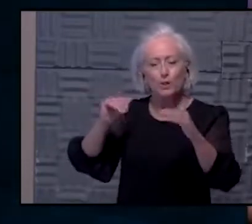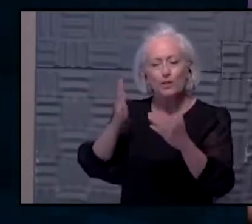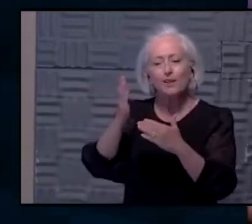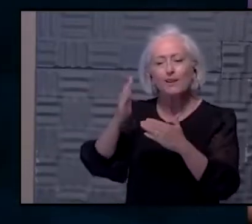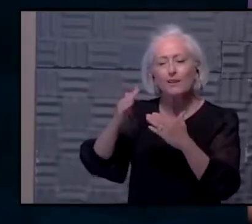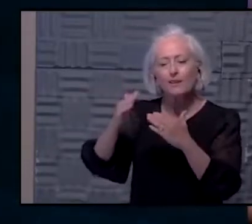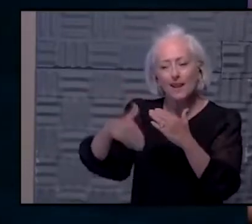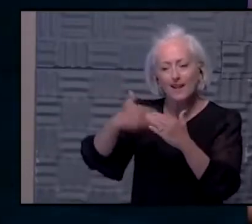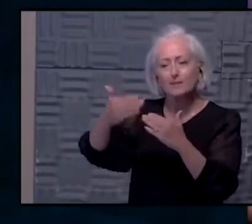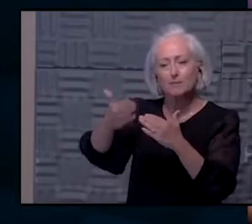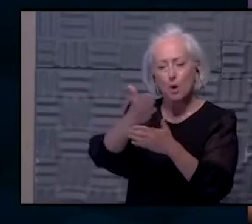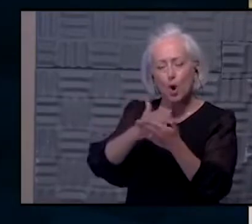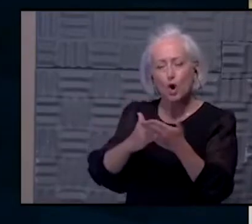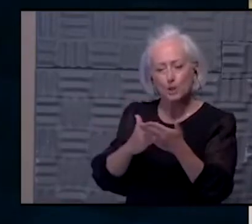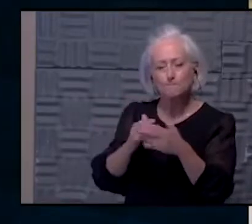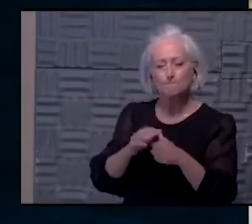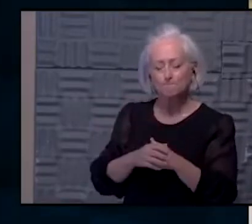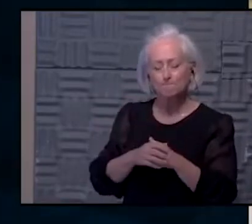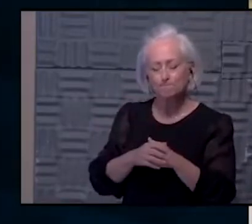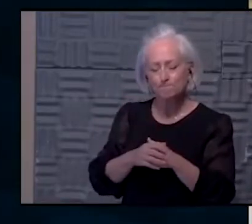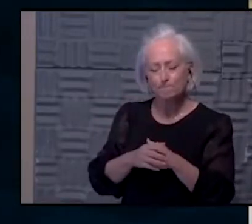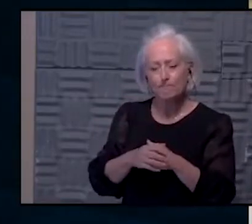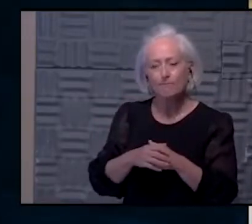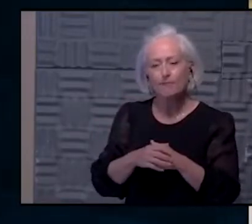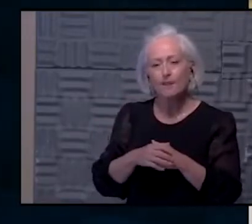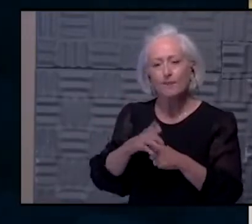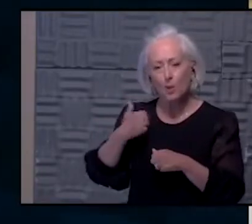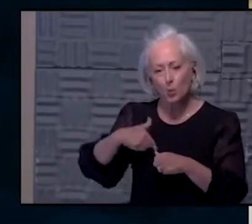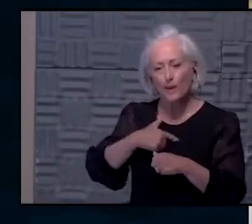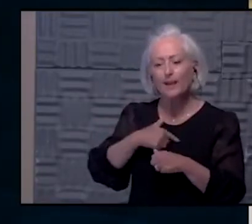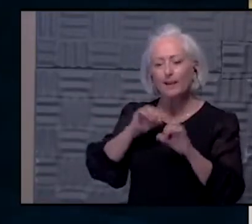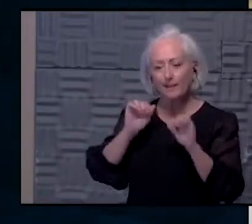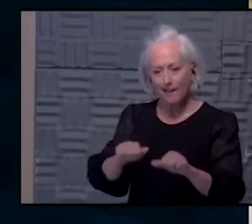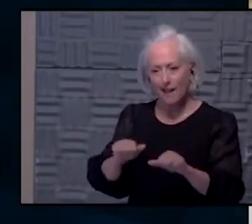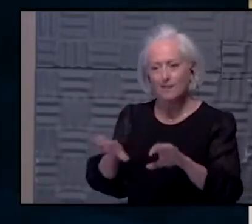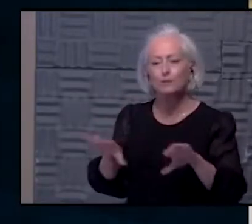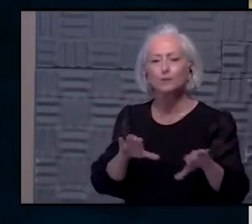we collectively can do it together.